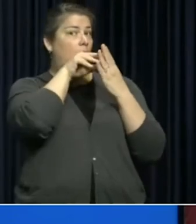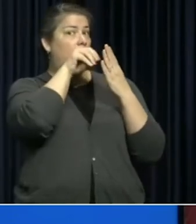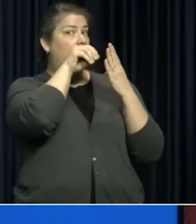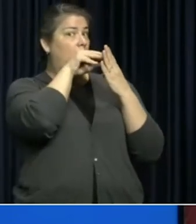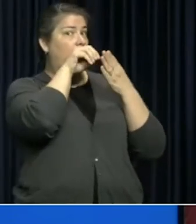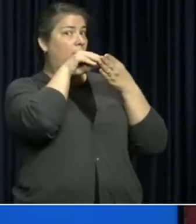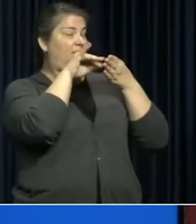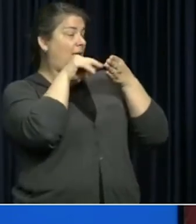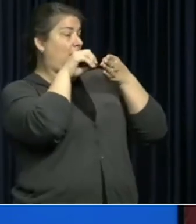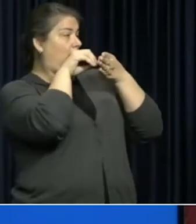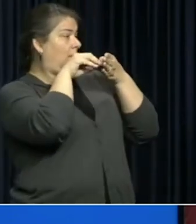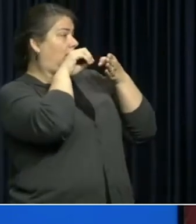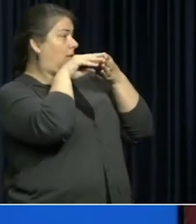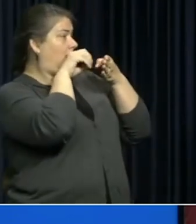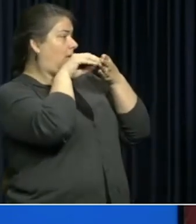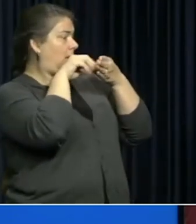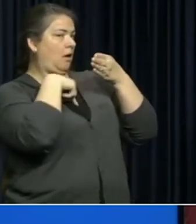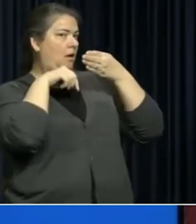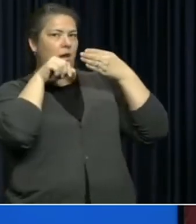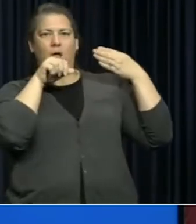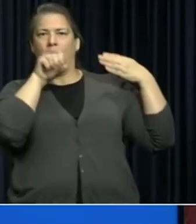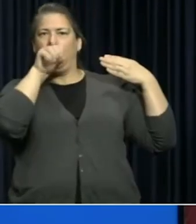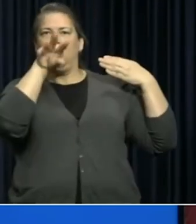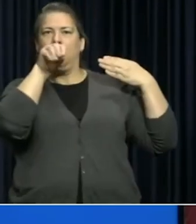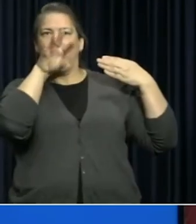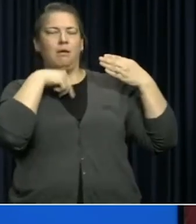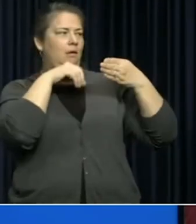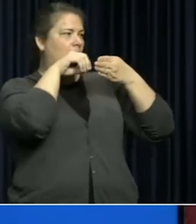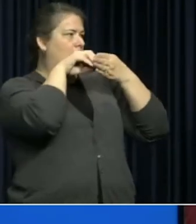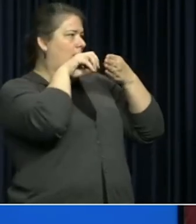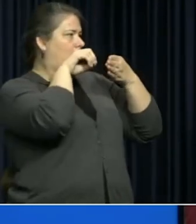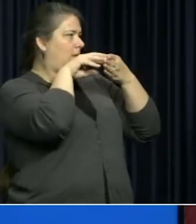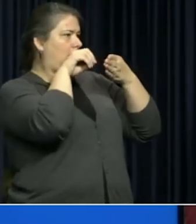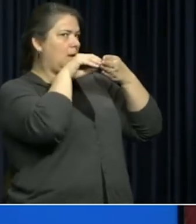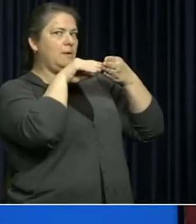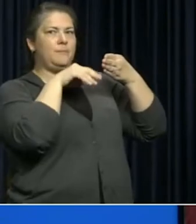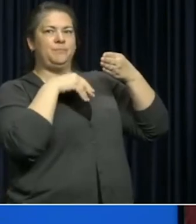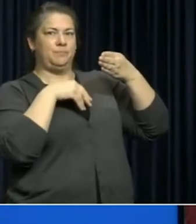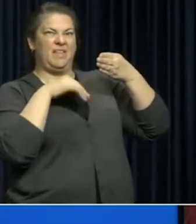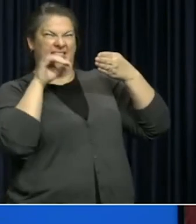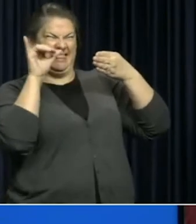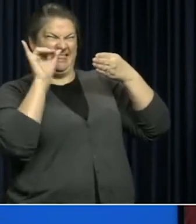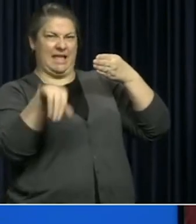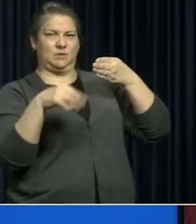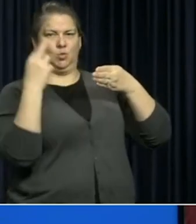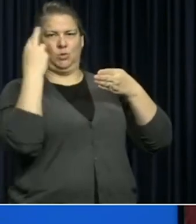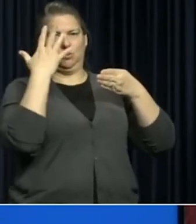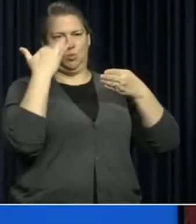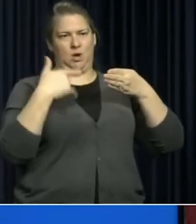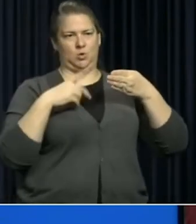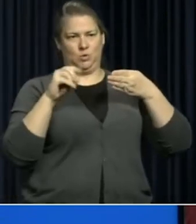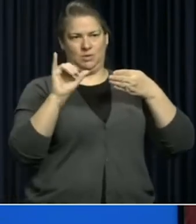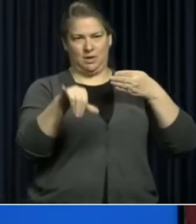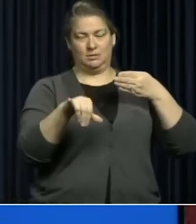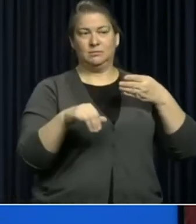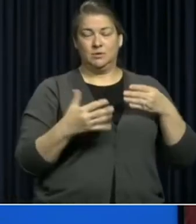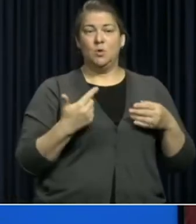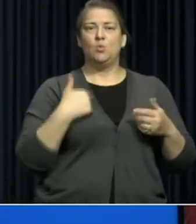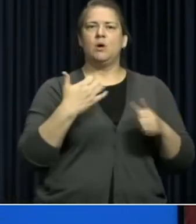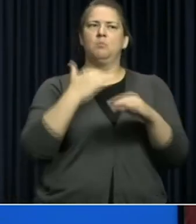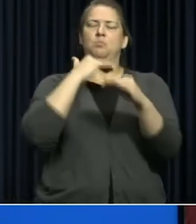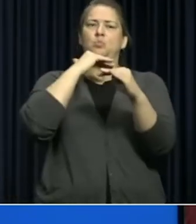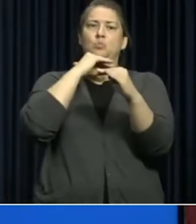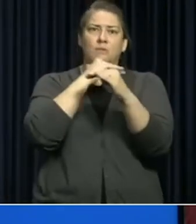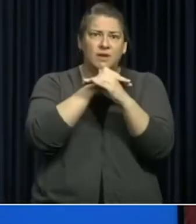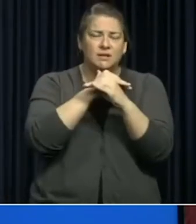spewing forth in the air and you will help protect other people. That is the single biggest reason we are doing this is to help prevent